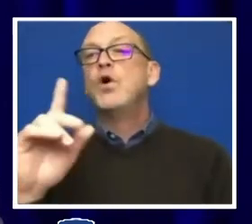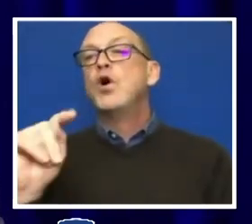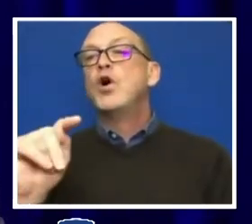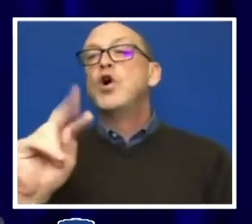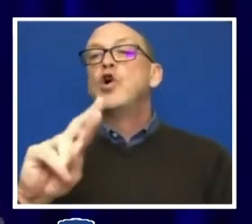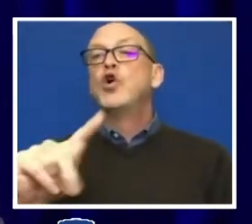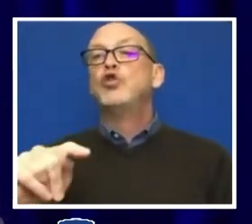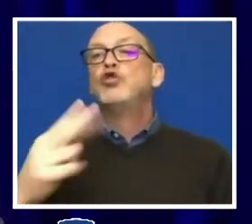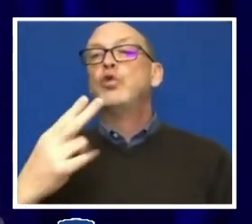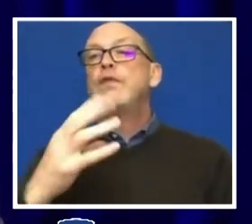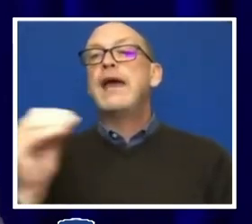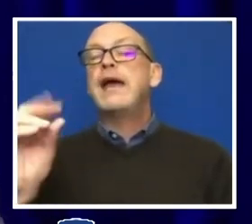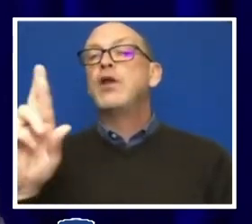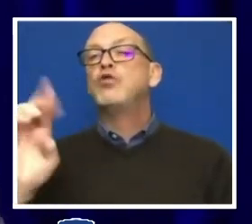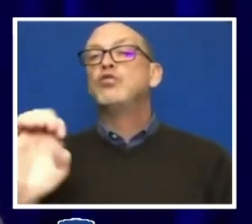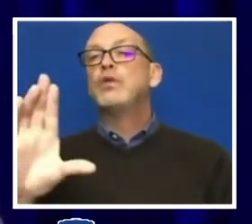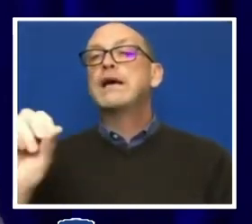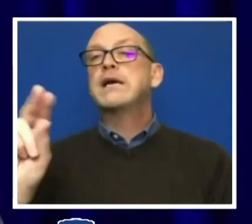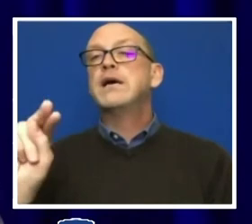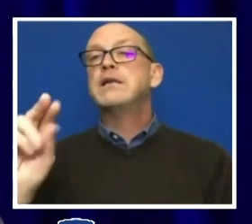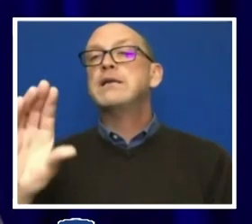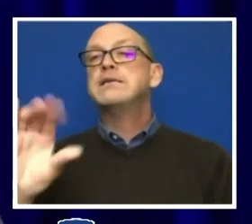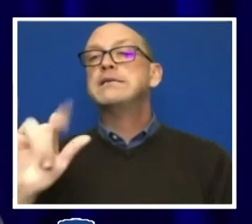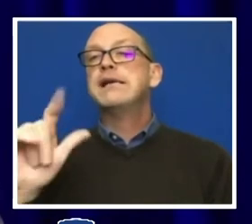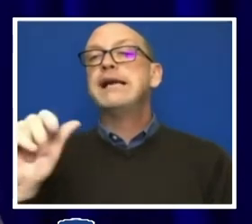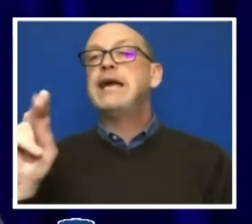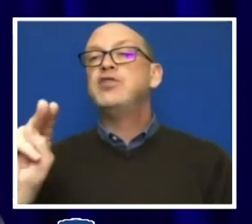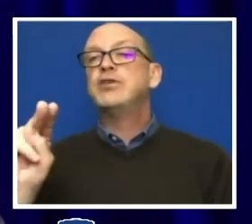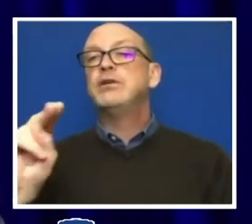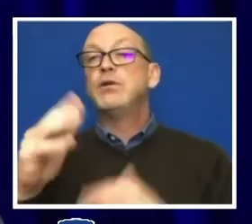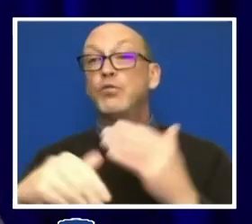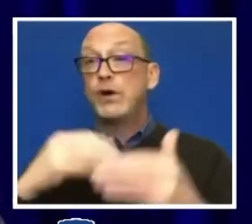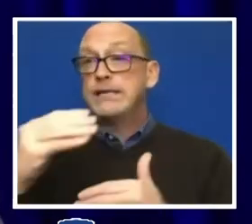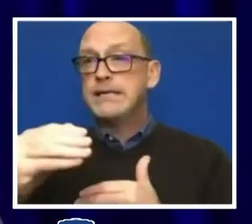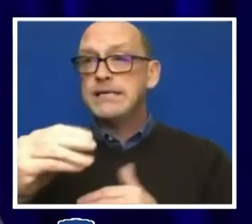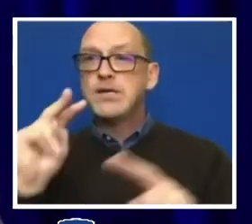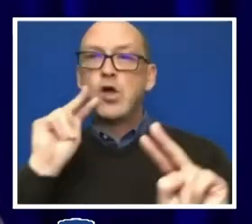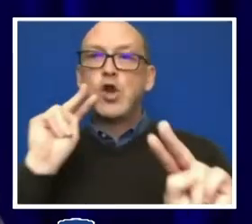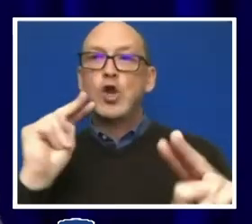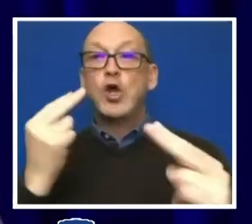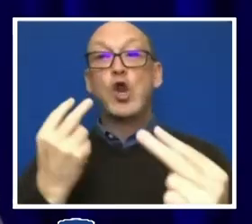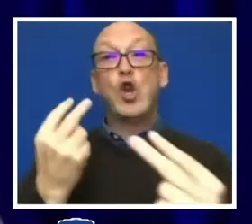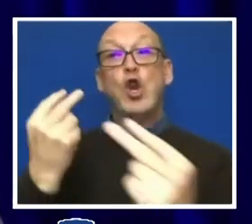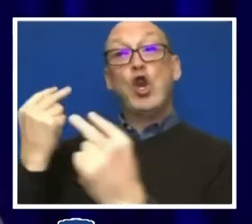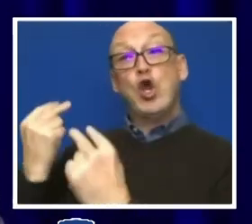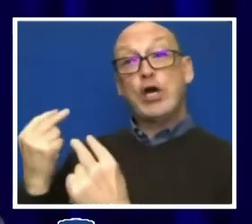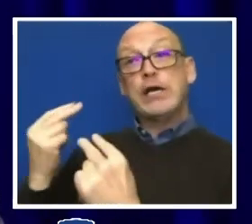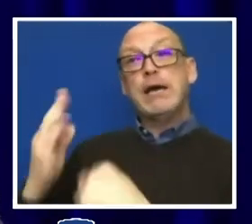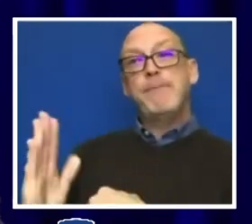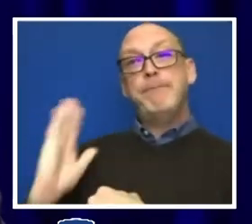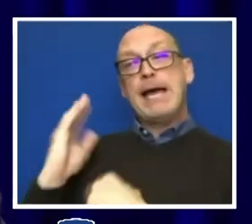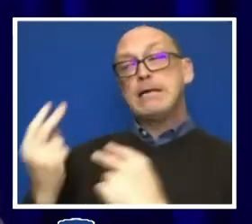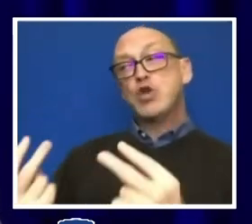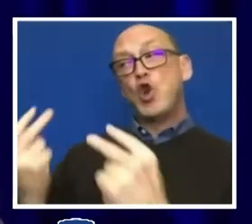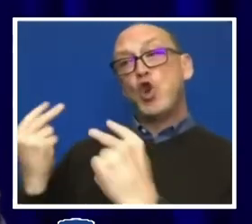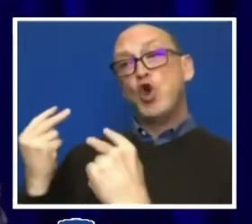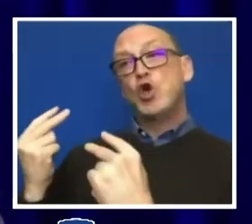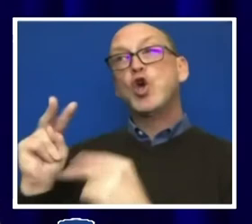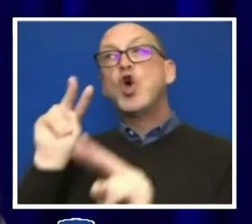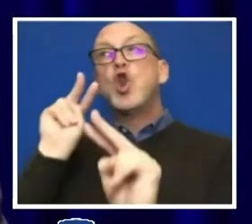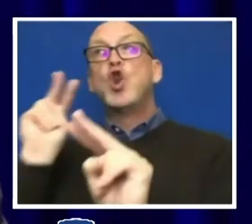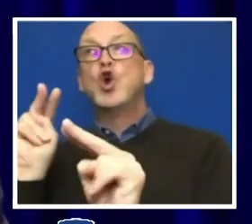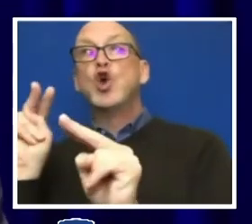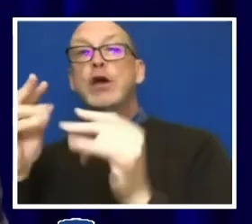process, one of looking at the past and the present policies and